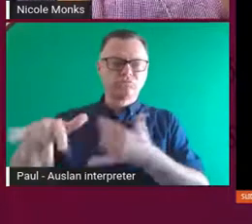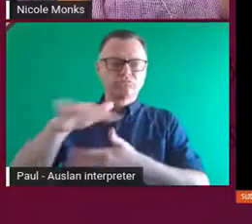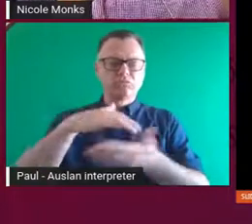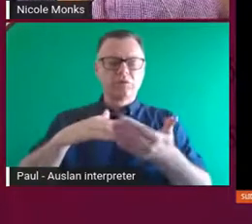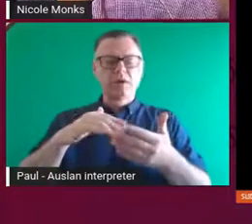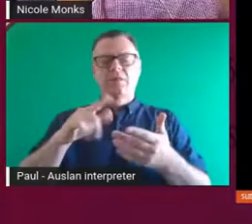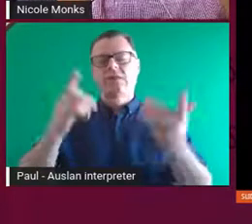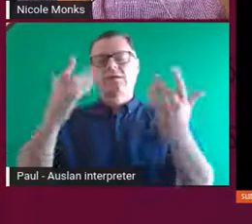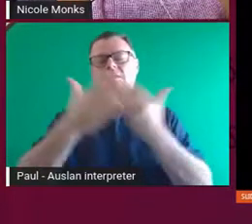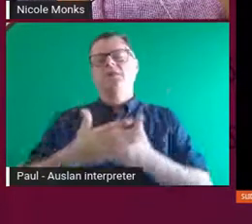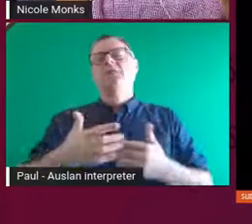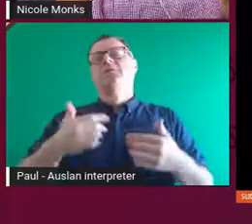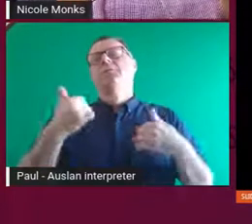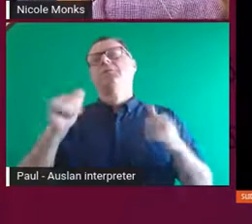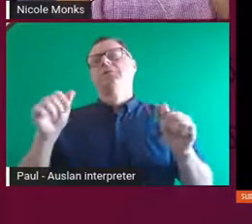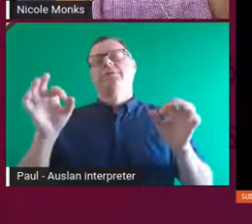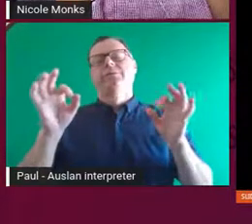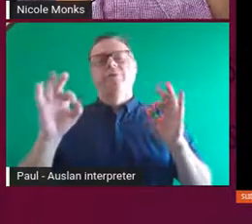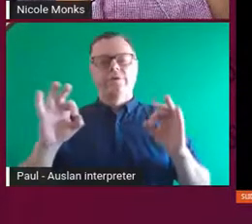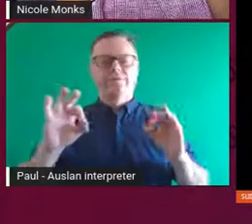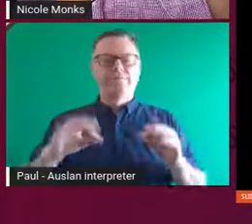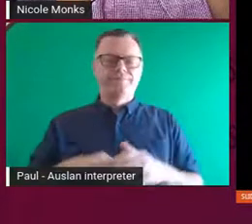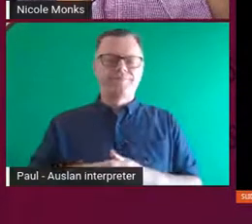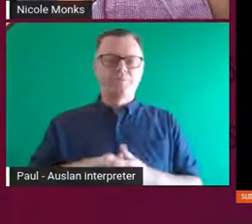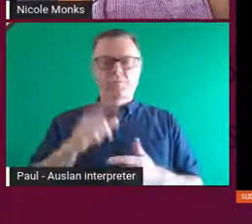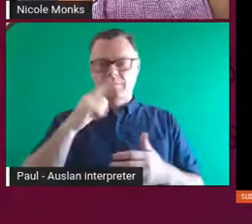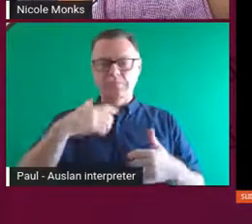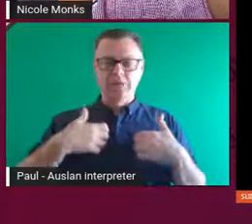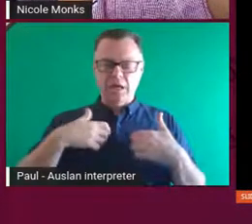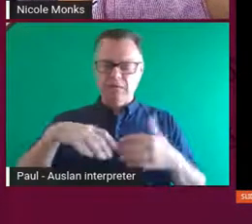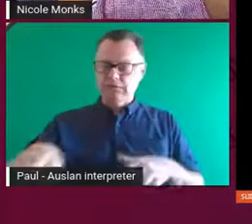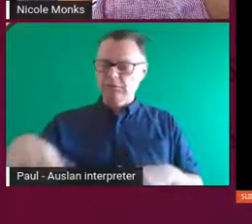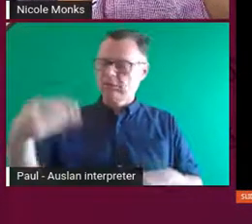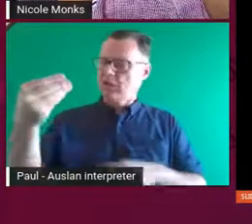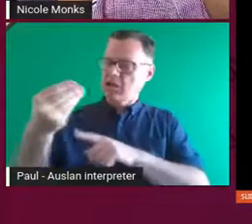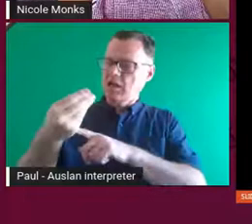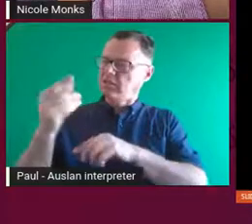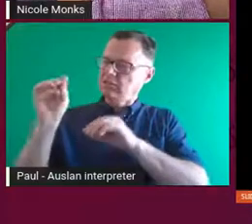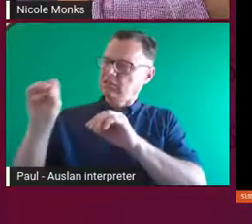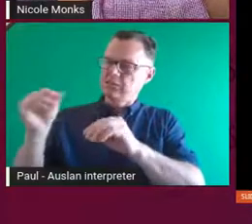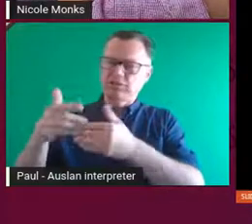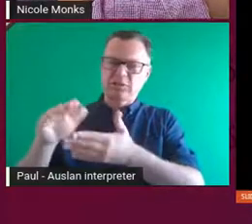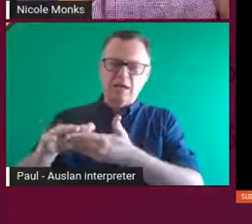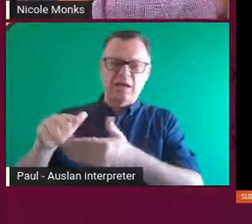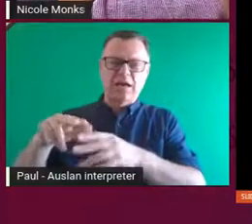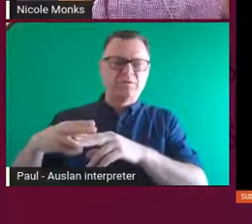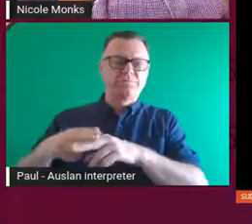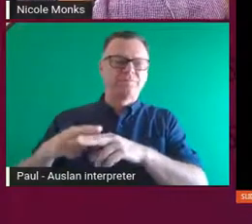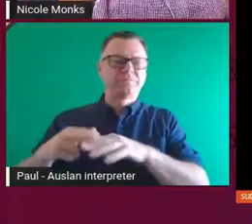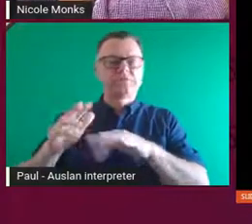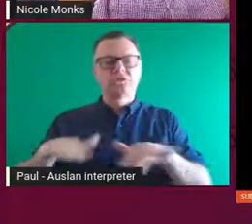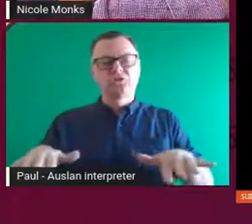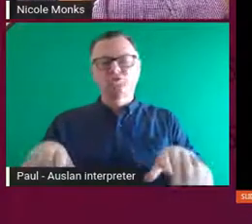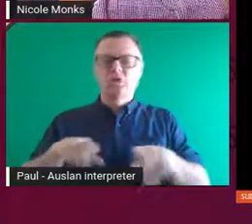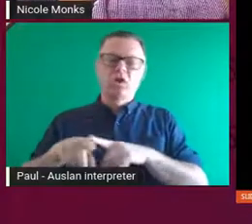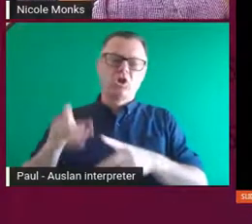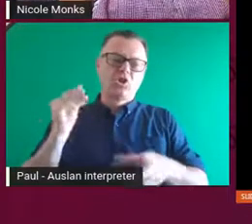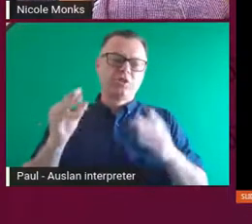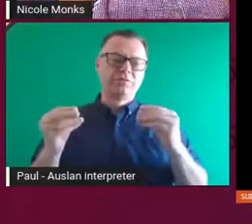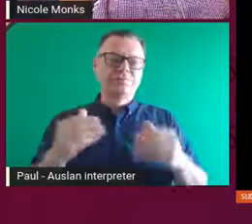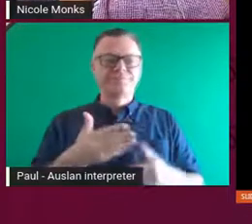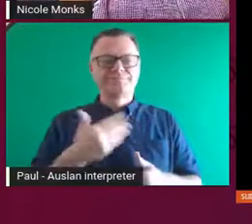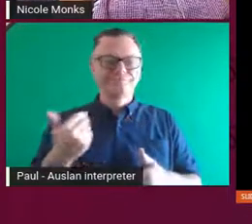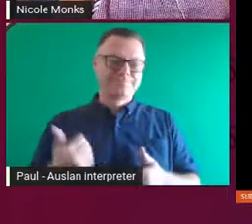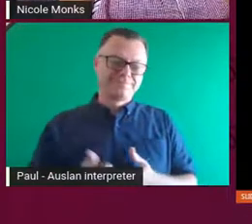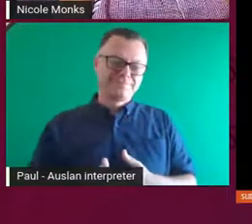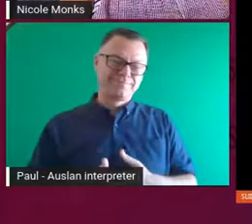how they react. But everyone was picking it up and people were teaching each other and there was children learning. And, yeah,